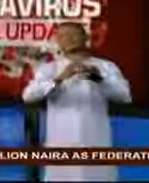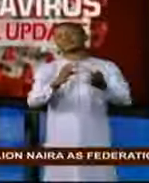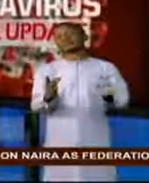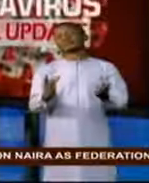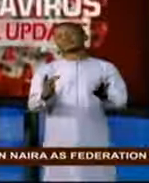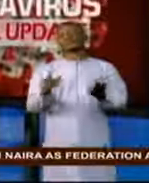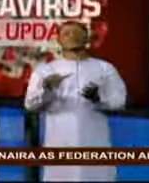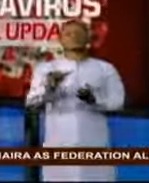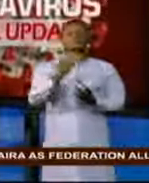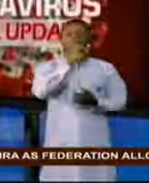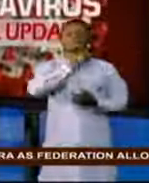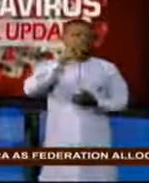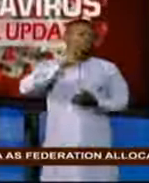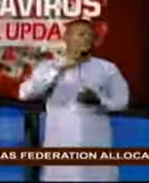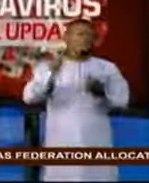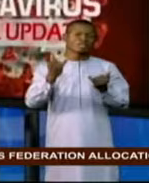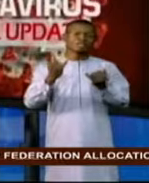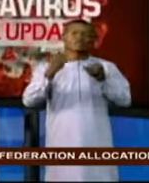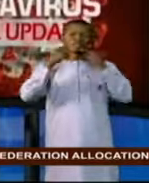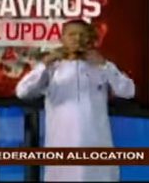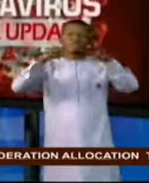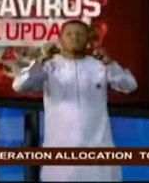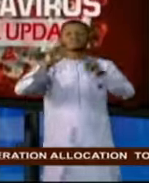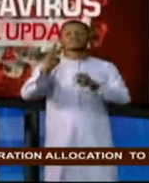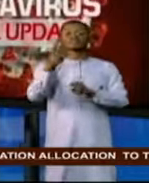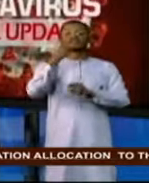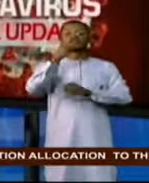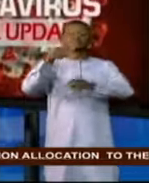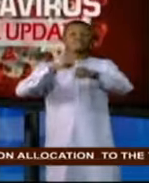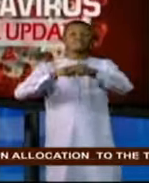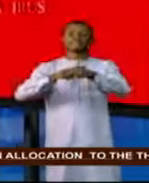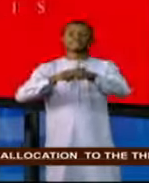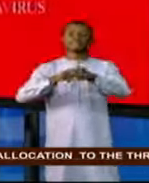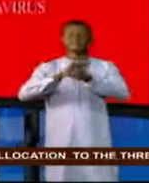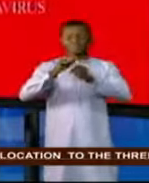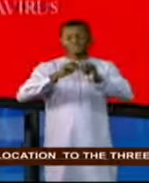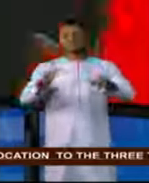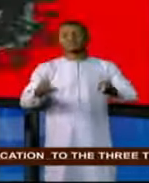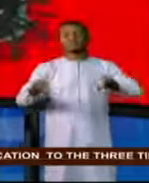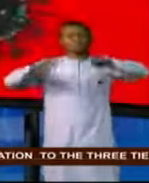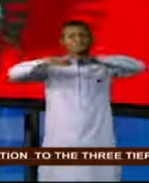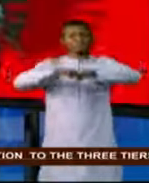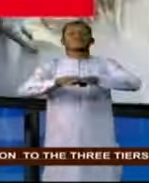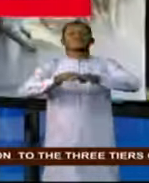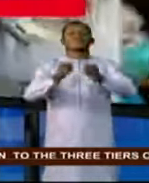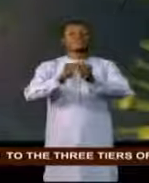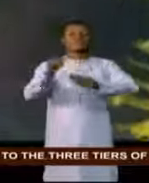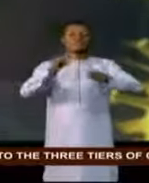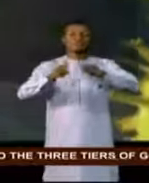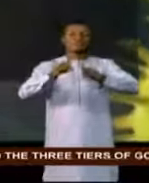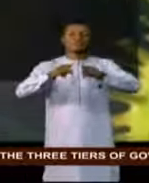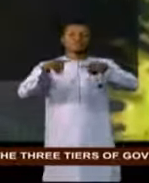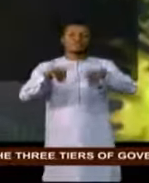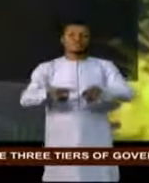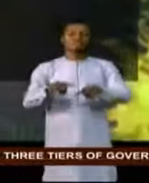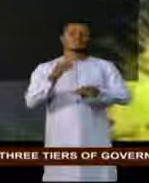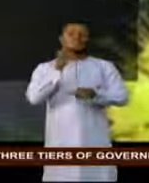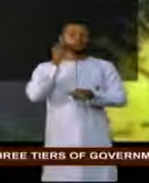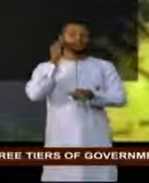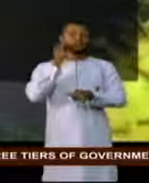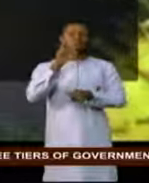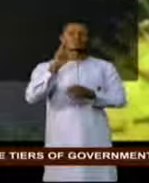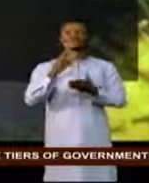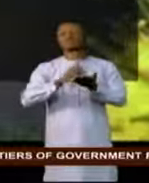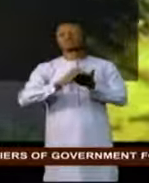Meanwhile, Israel has entered a second national coronavirus lockdown with residents facing at least three weeks of tough